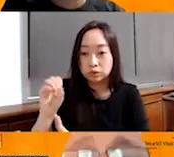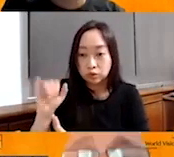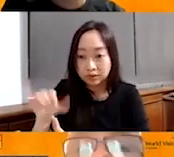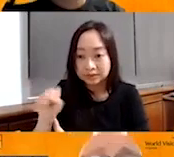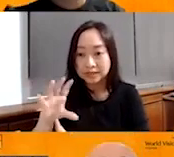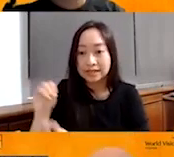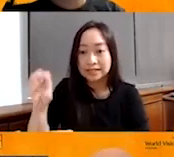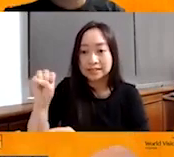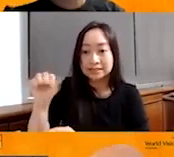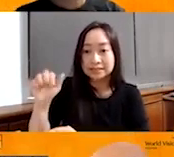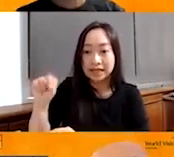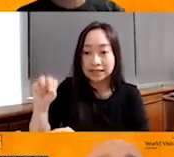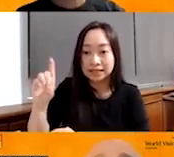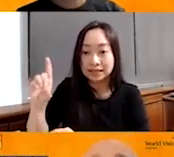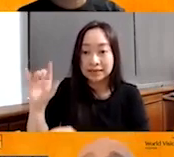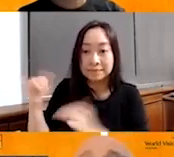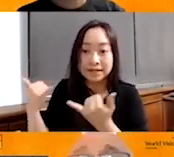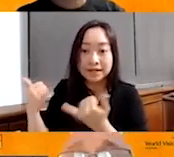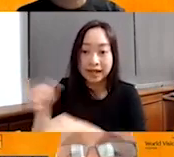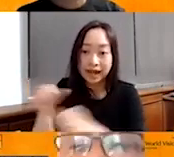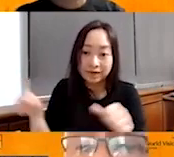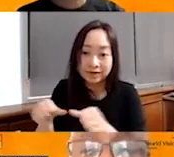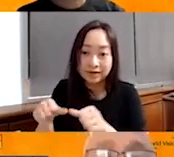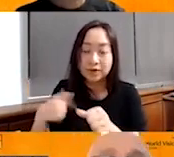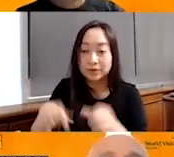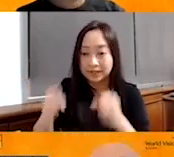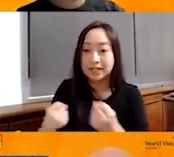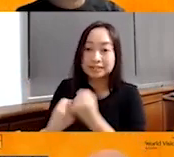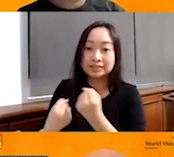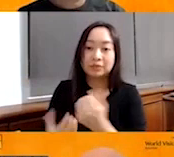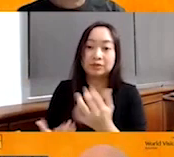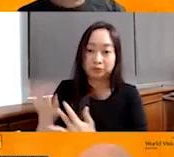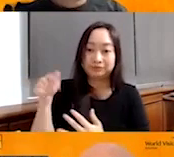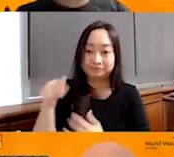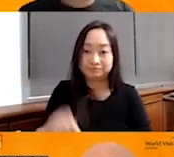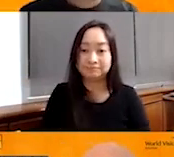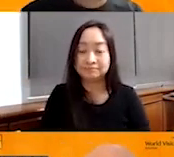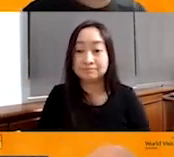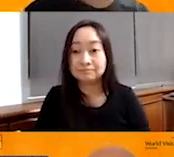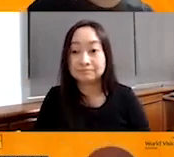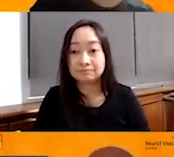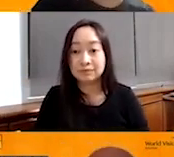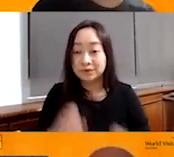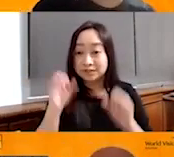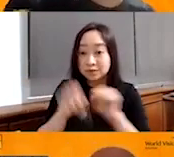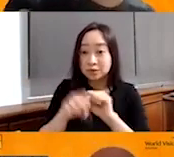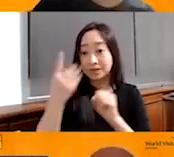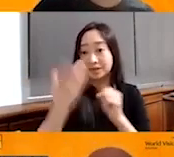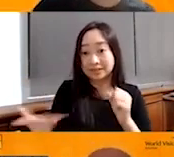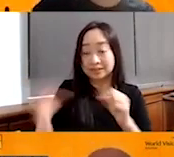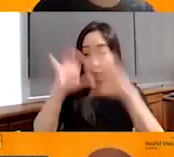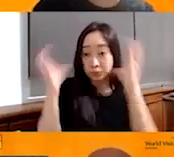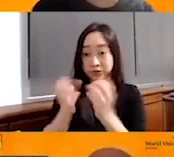areas that we can support today. So, one of the things every time when World Vision